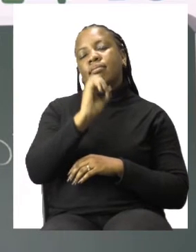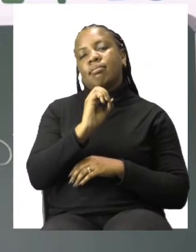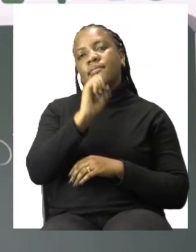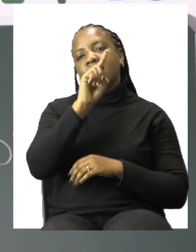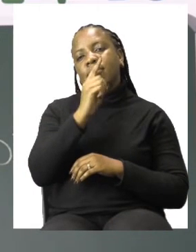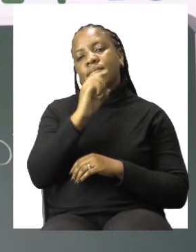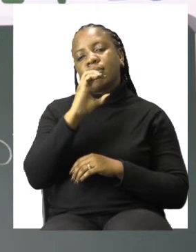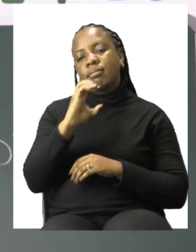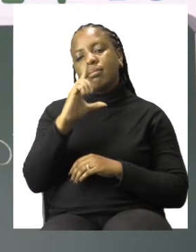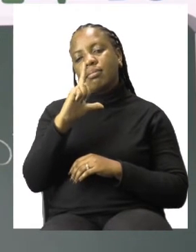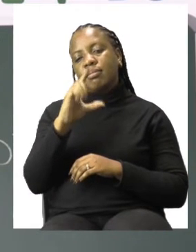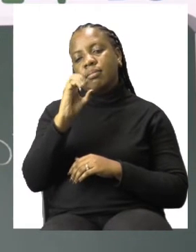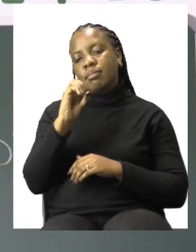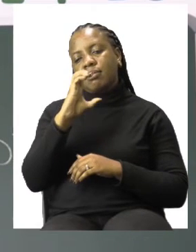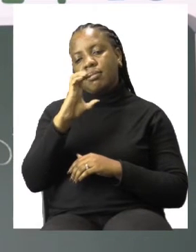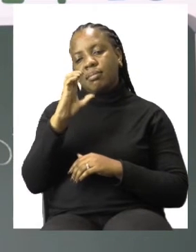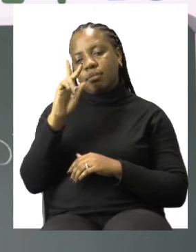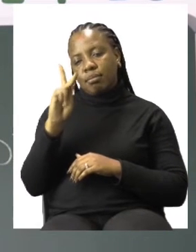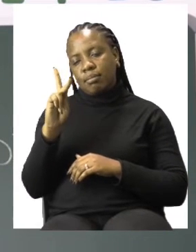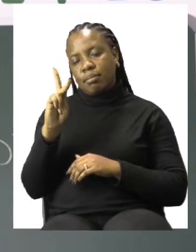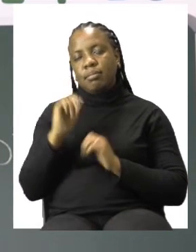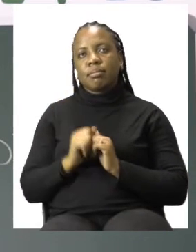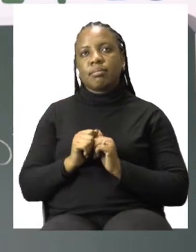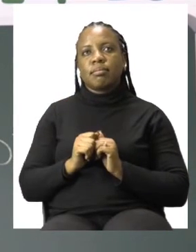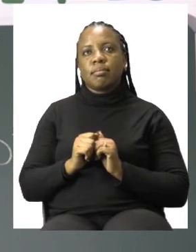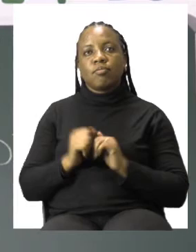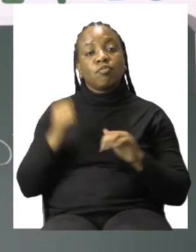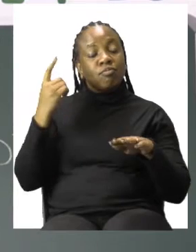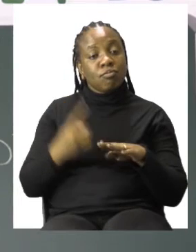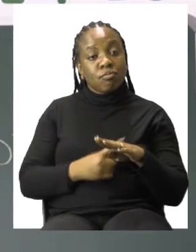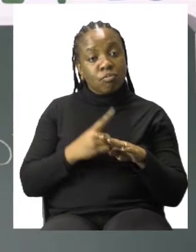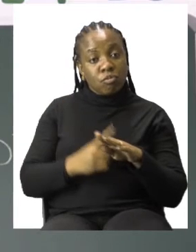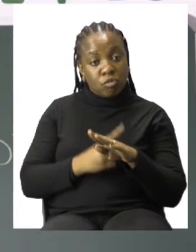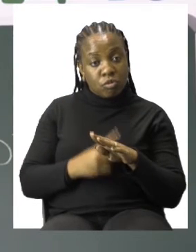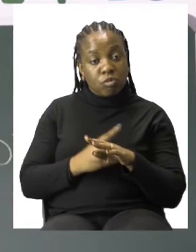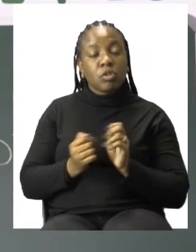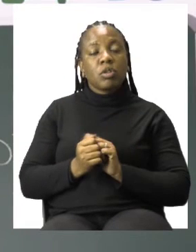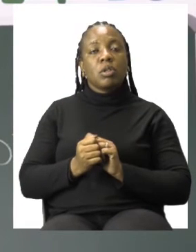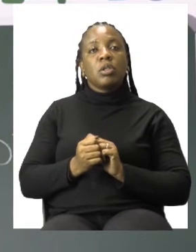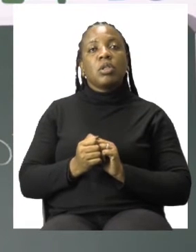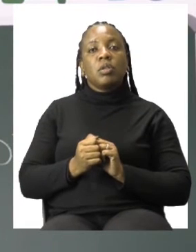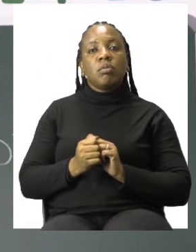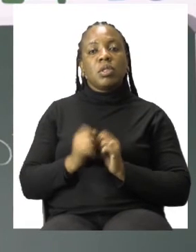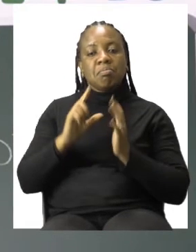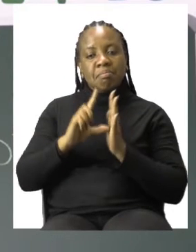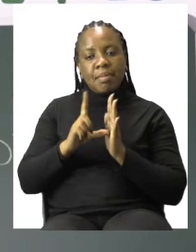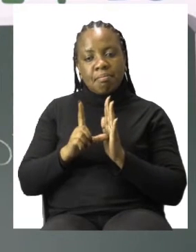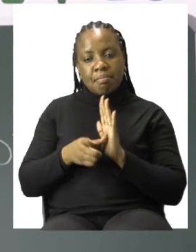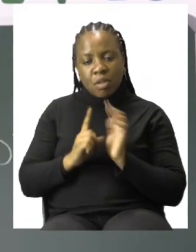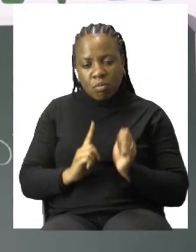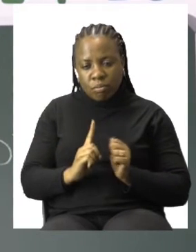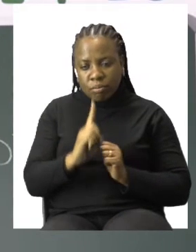Well done. So every time the minute hand touches 12, we know that we